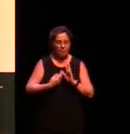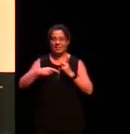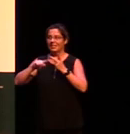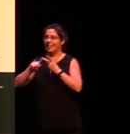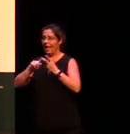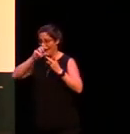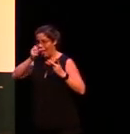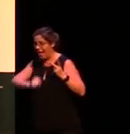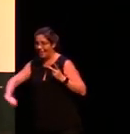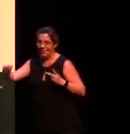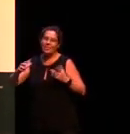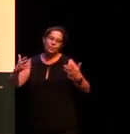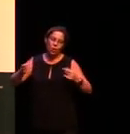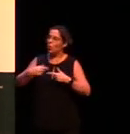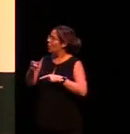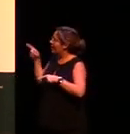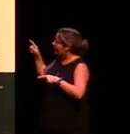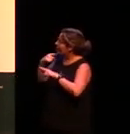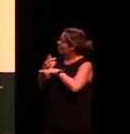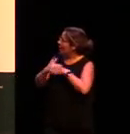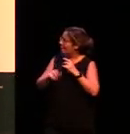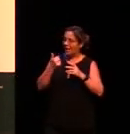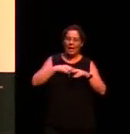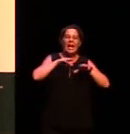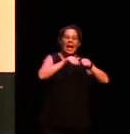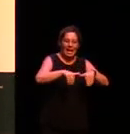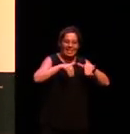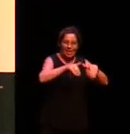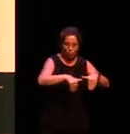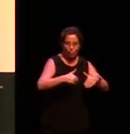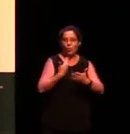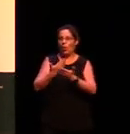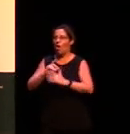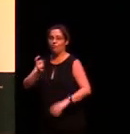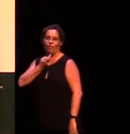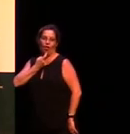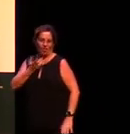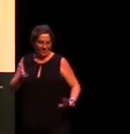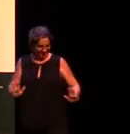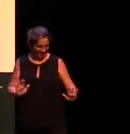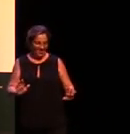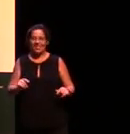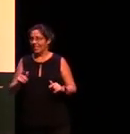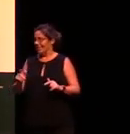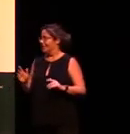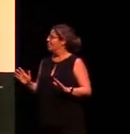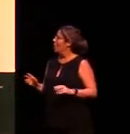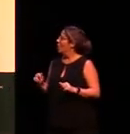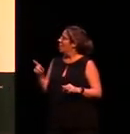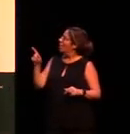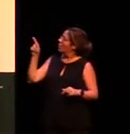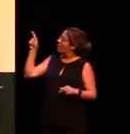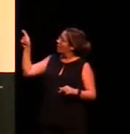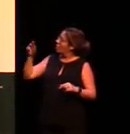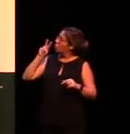so if in Walbury if we're going to if a sentence like Jabba Nunga shot at the kangaroo Jabba Nunga has a